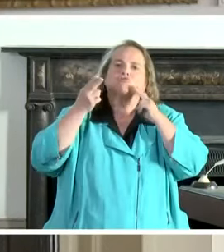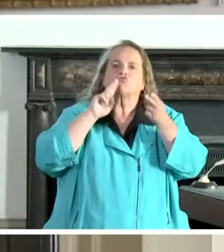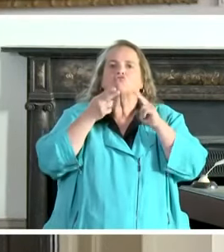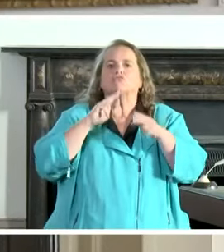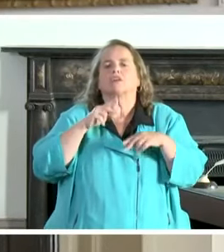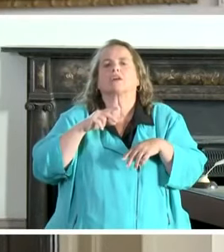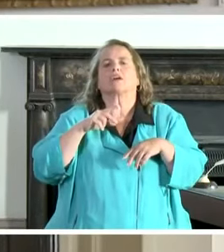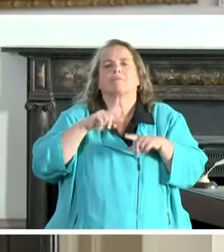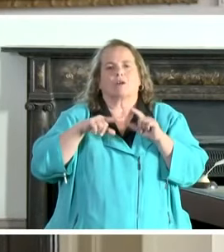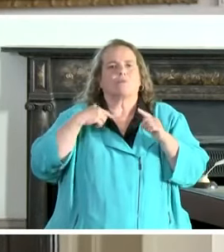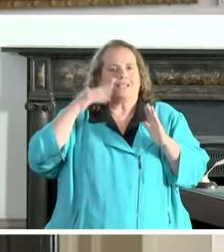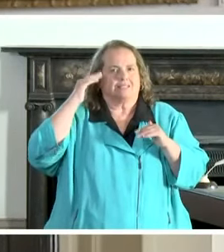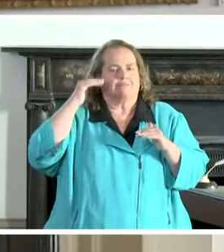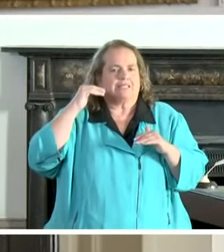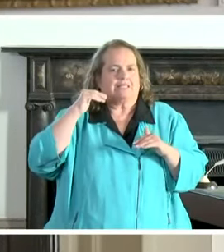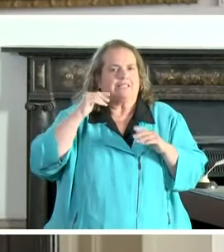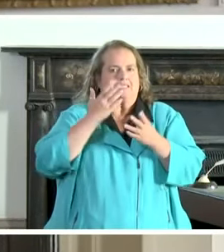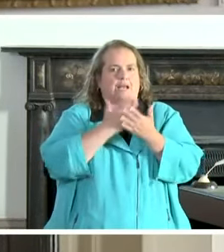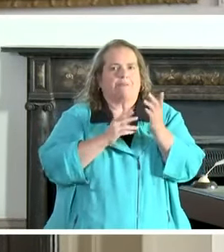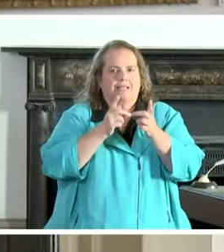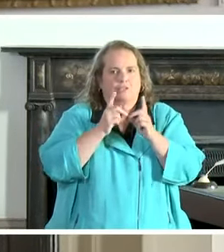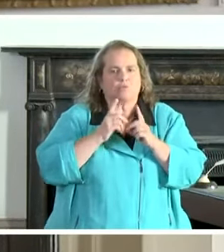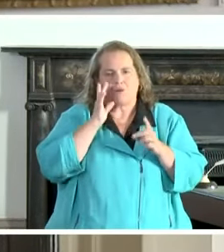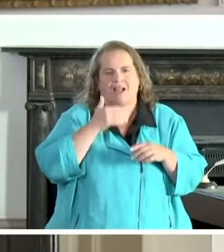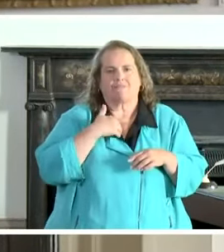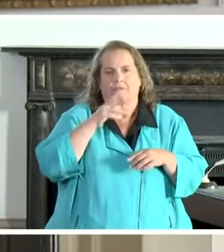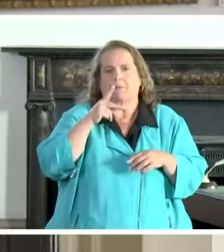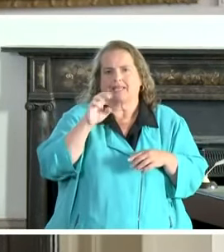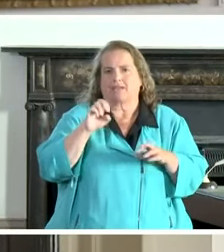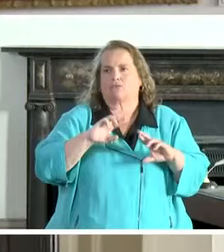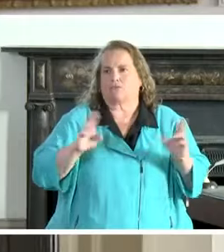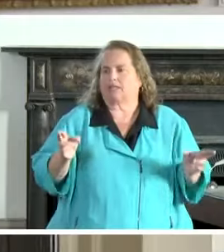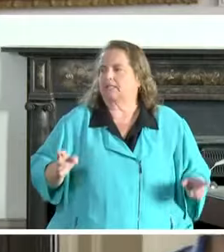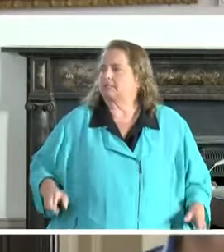we do anticipate that districts will be having PPE on hand.